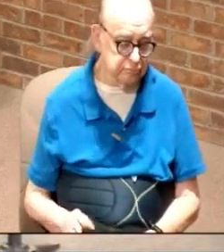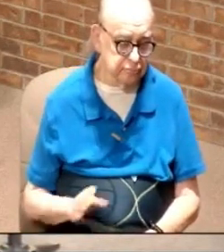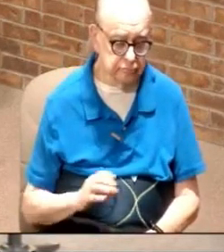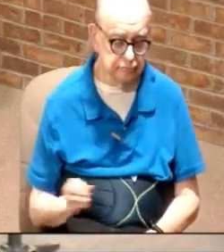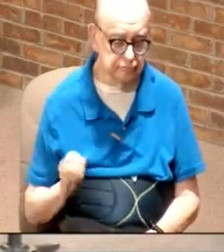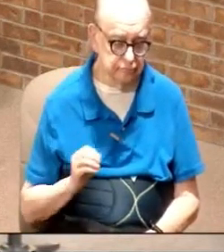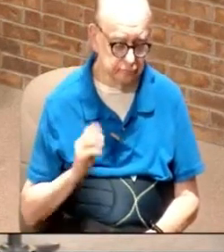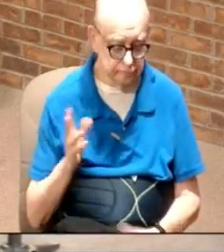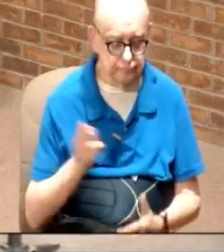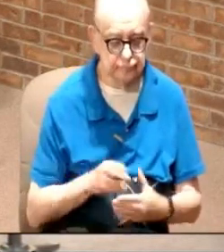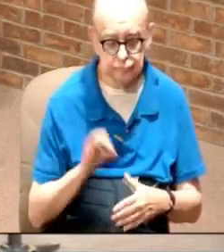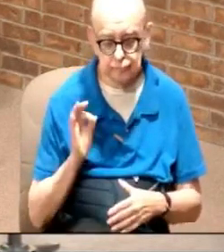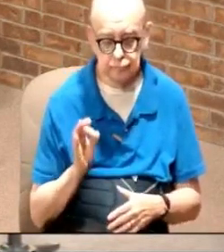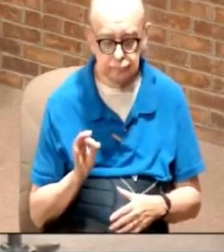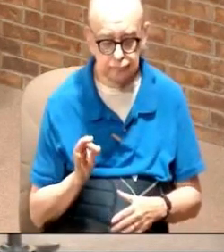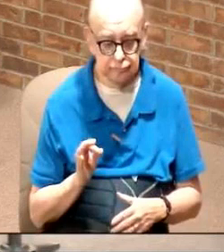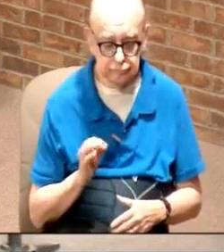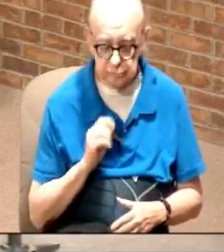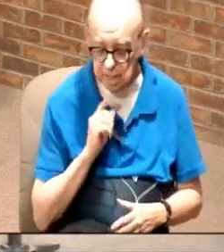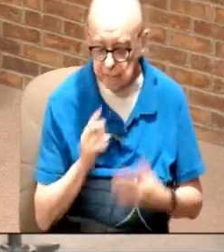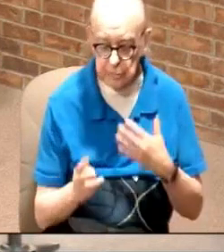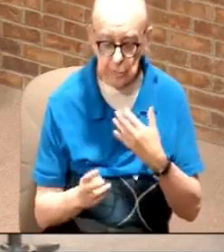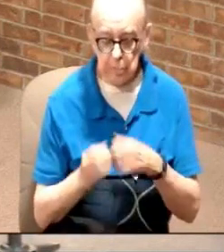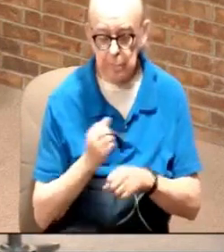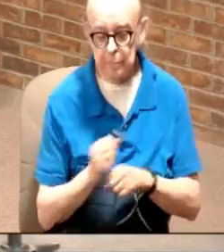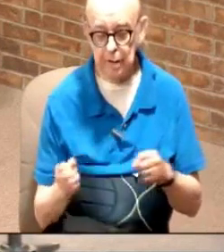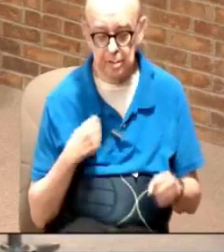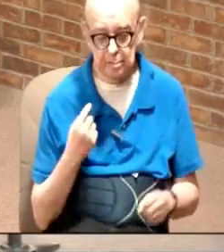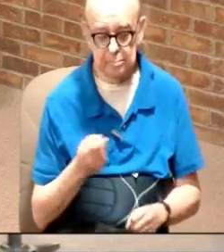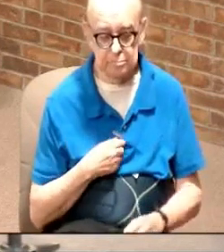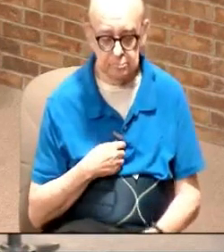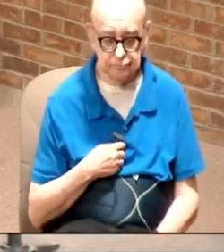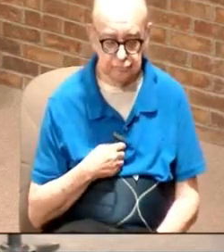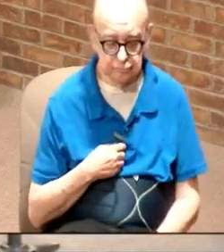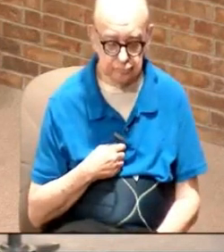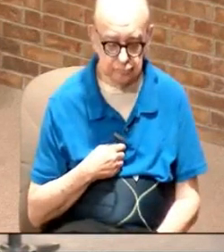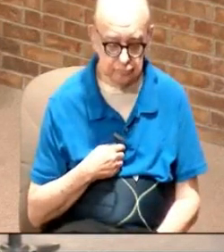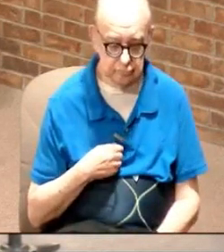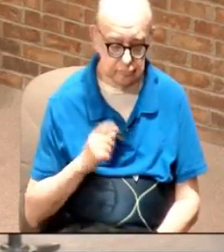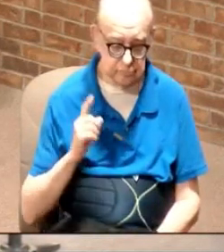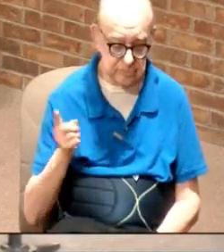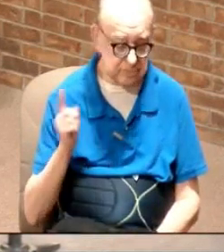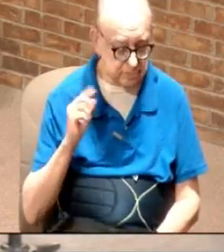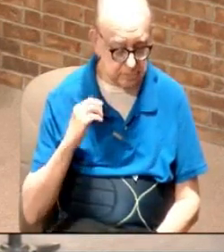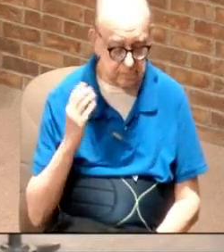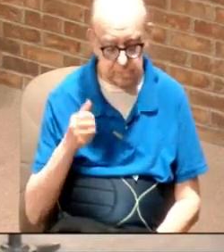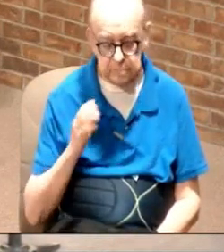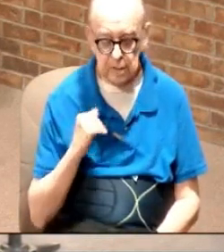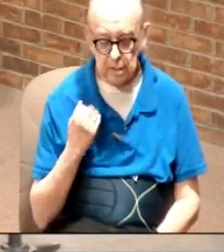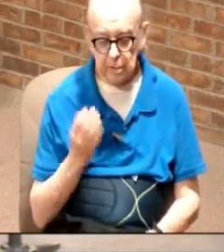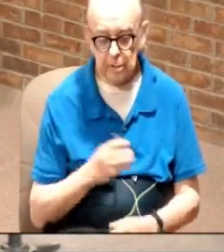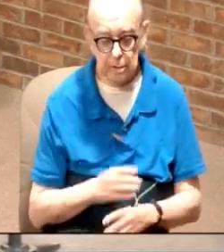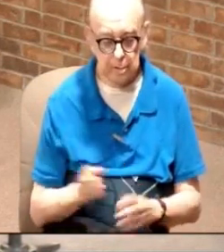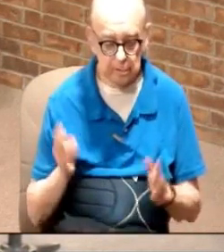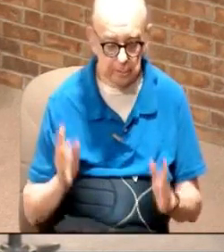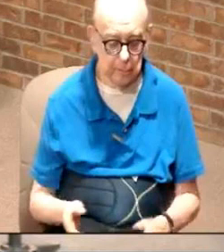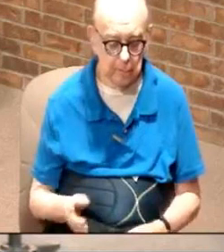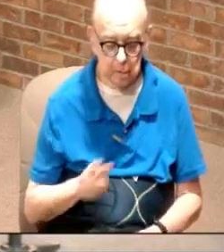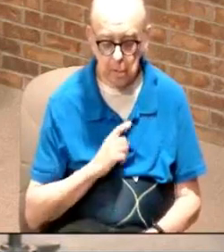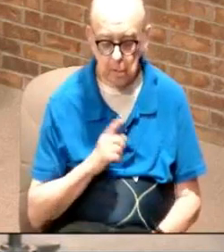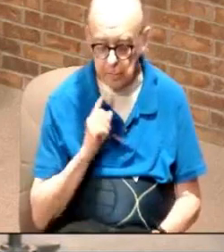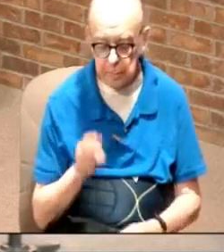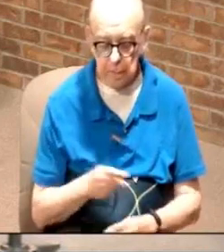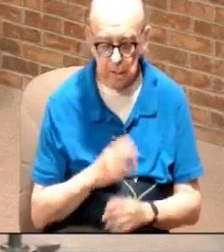And His Holy Spirit is to protect us. We've been talking. He's our shepherd. The Lord is my